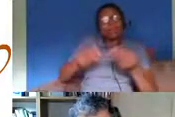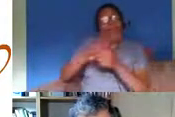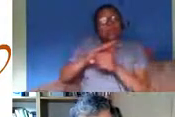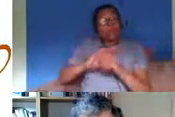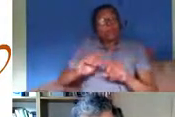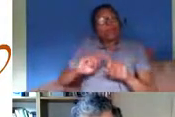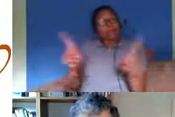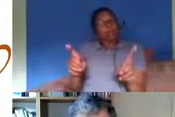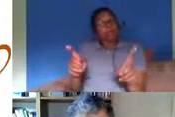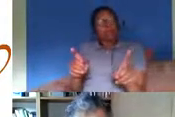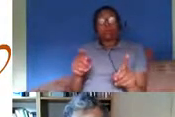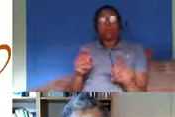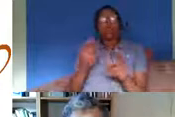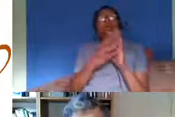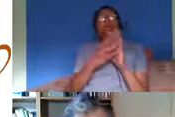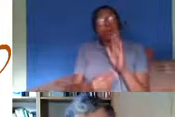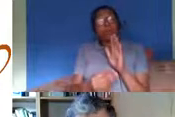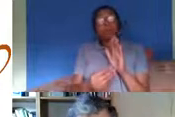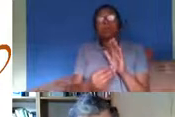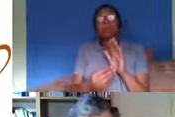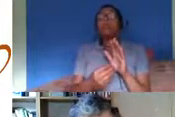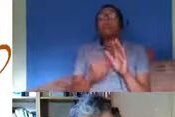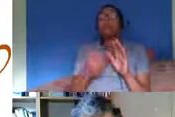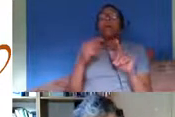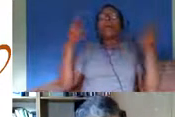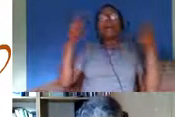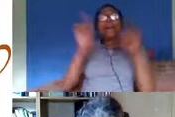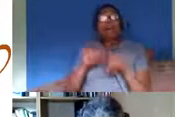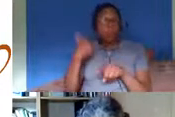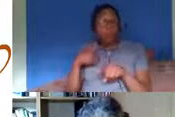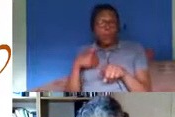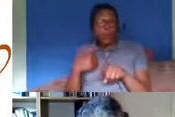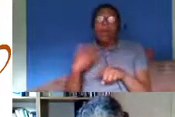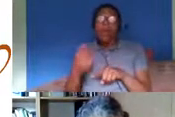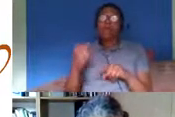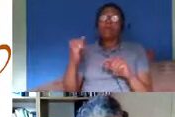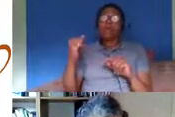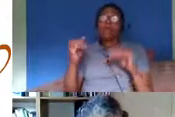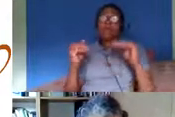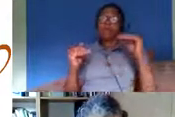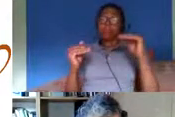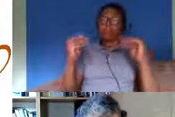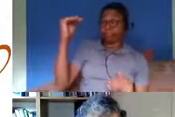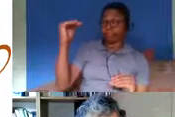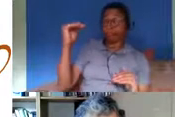to have about 4.3 years less disability free life than then than their white counterparts